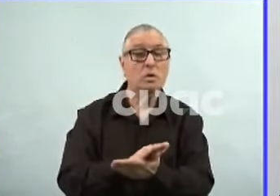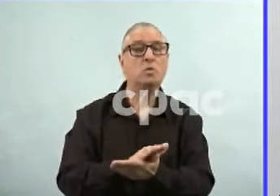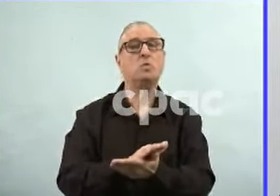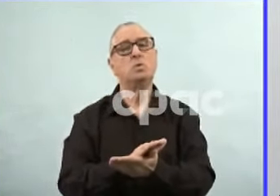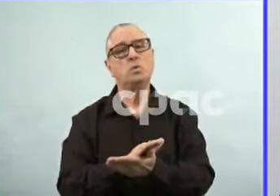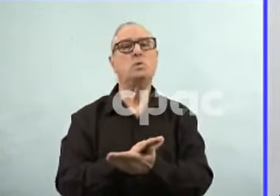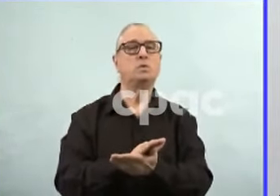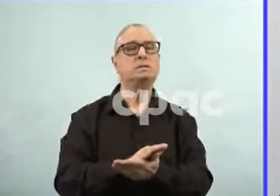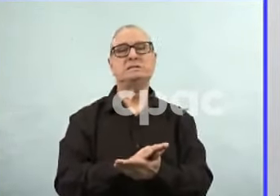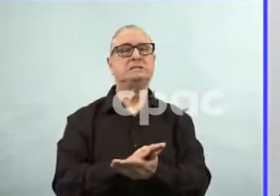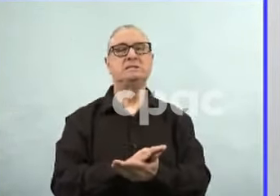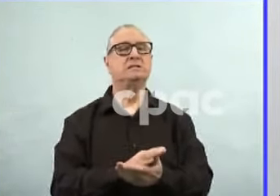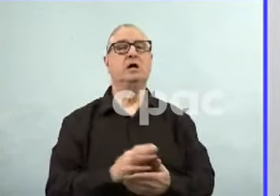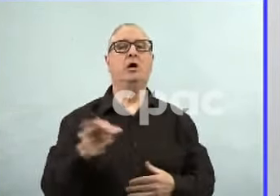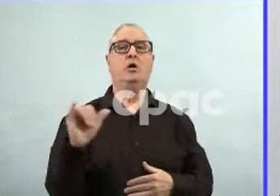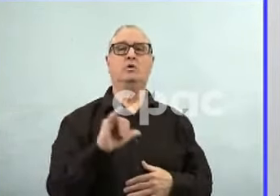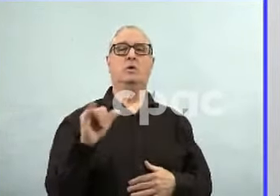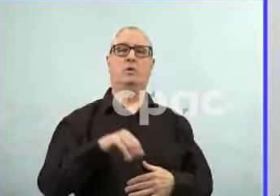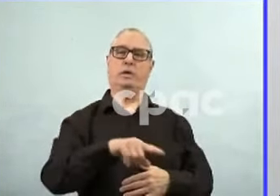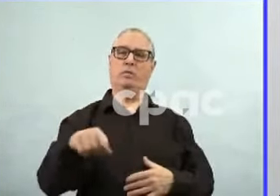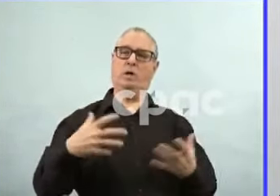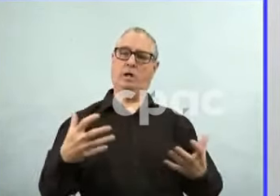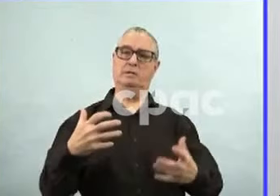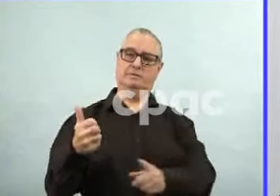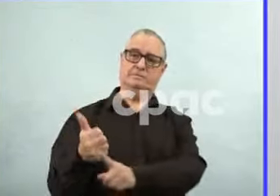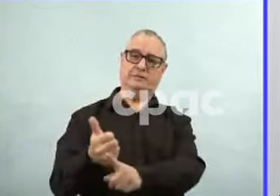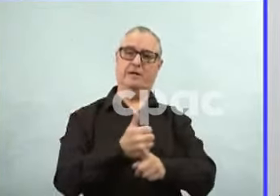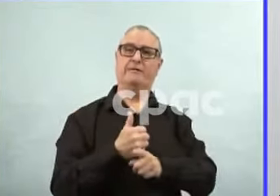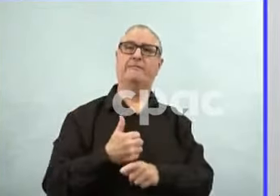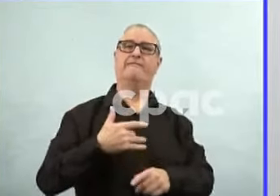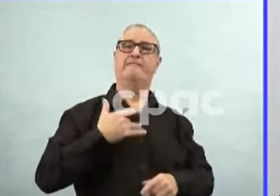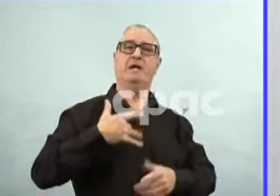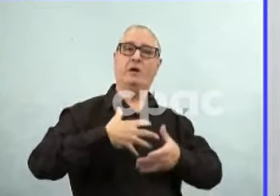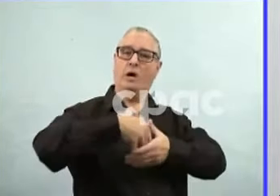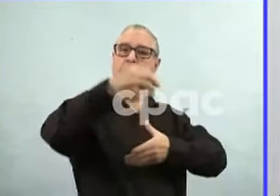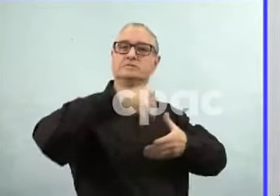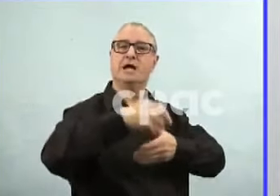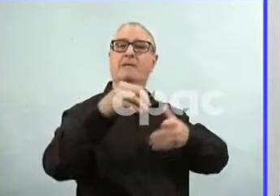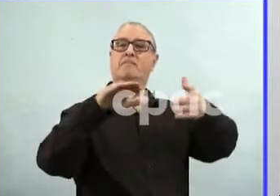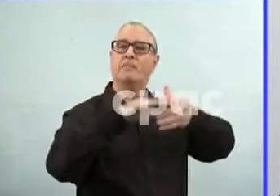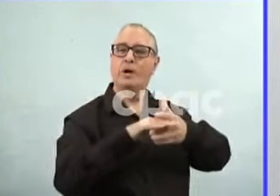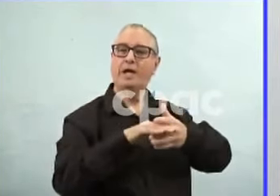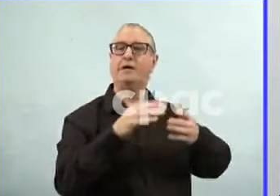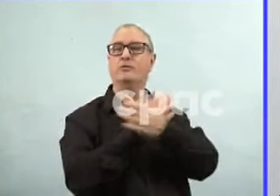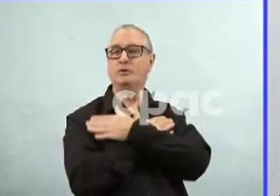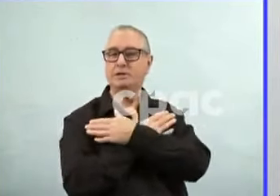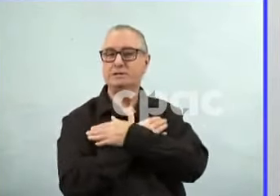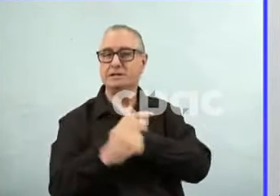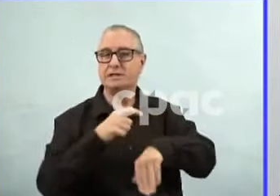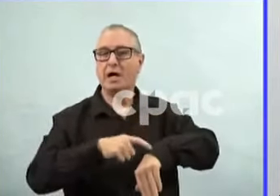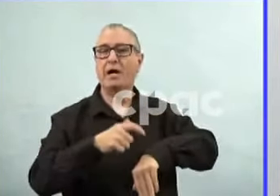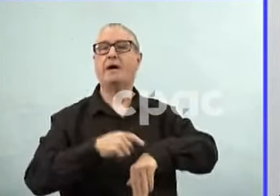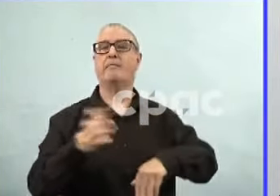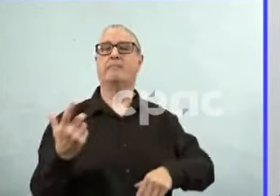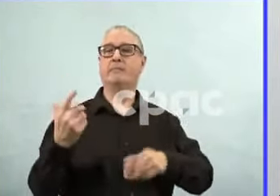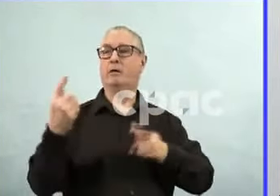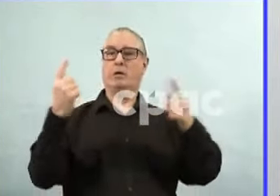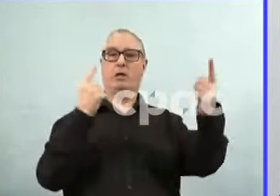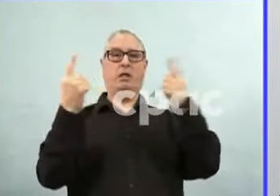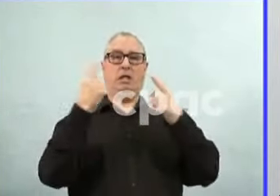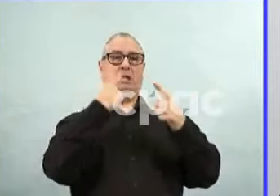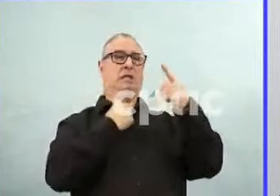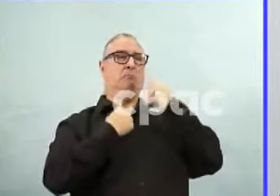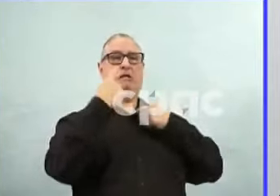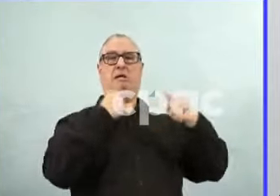parts of school to have outdoor recess. So we want to protect kids in every opportunity